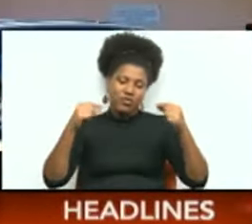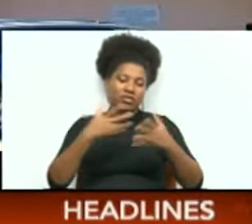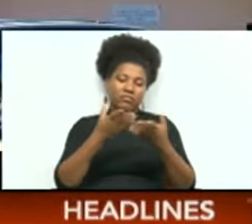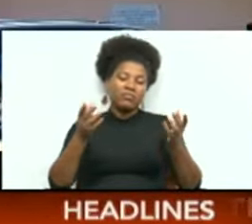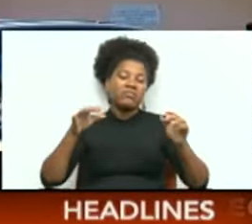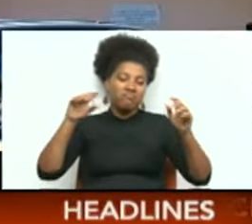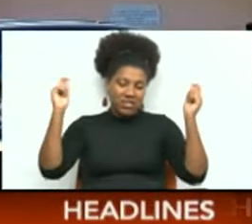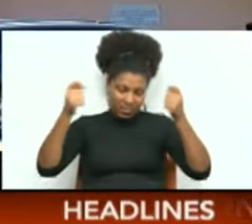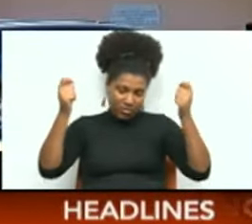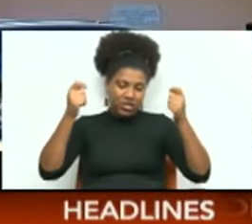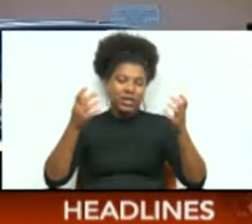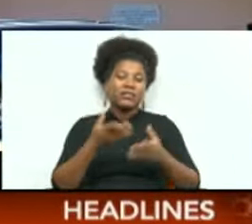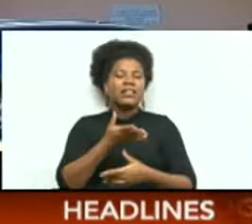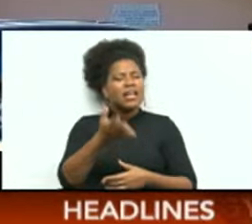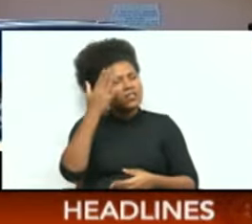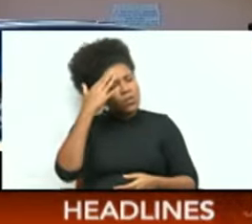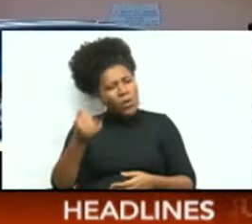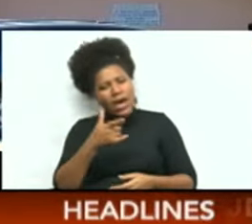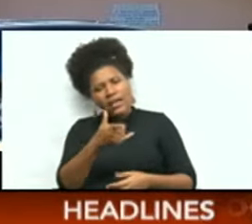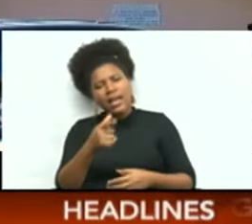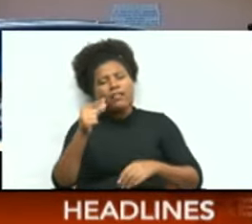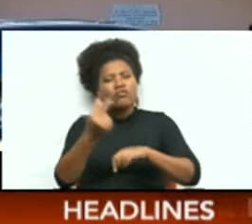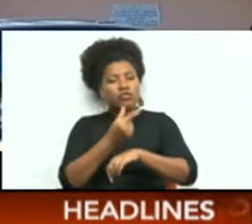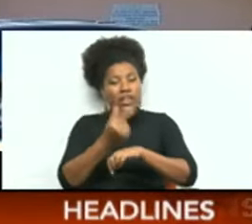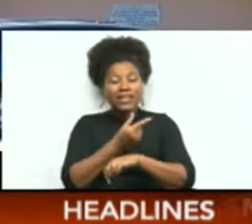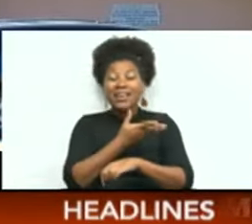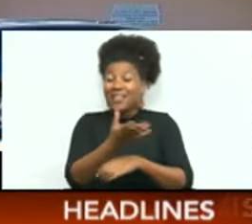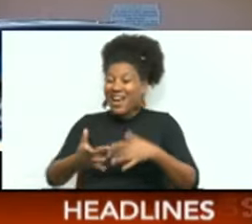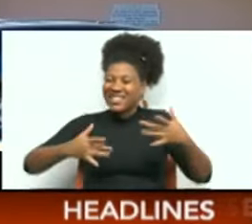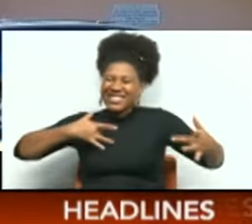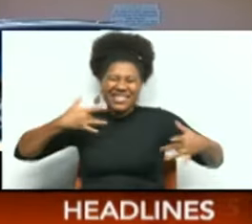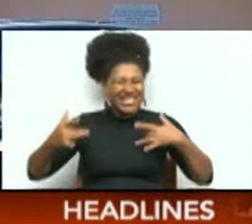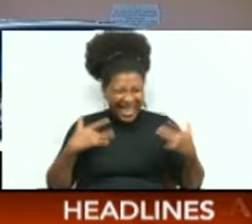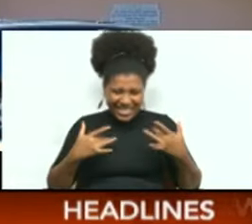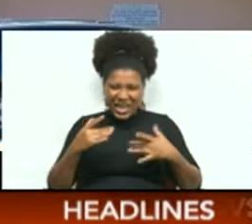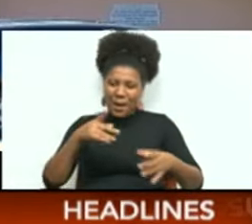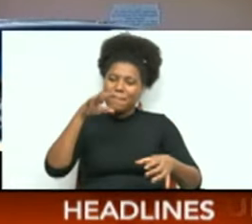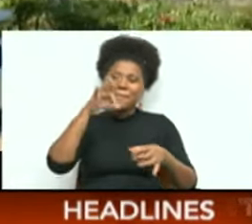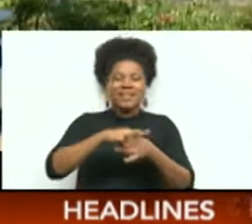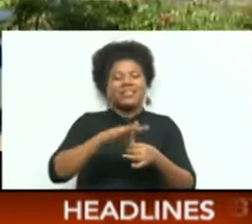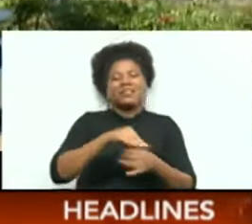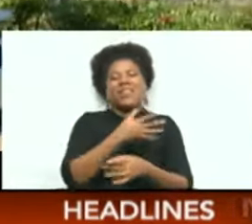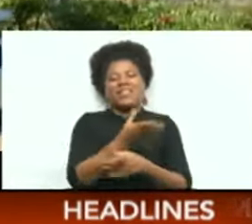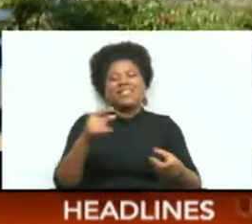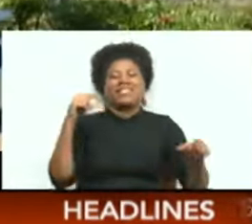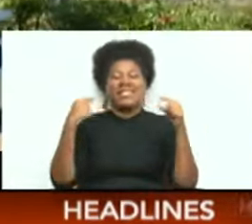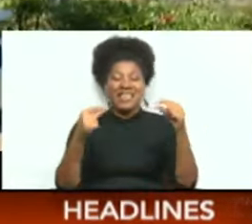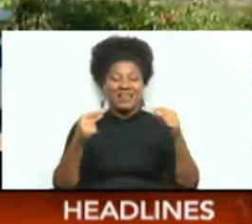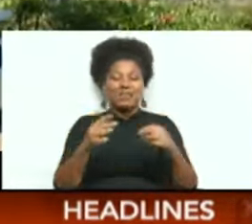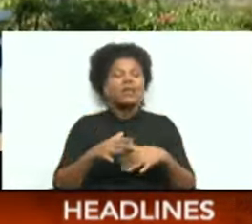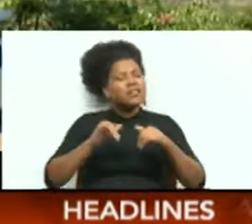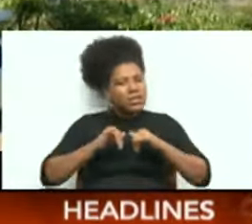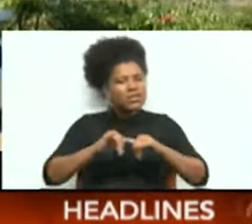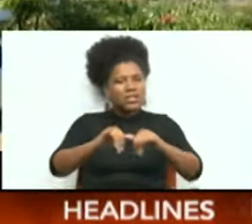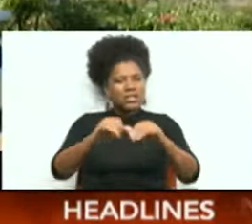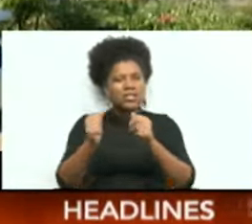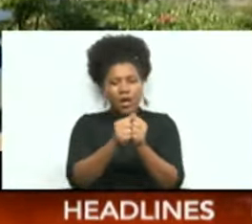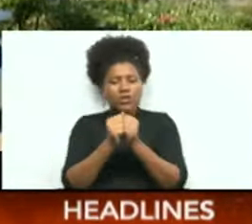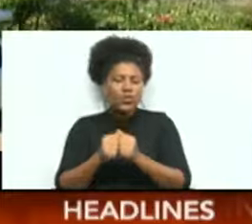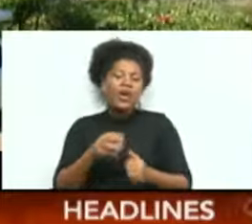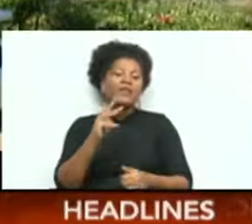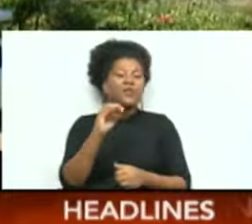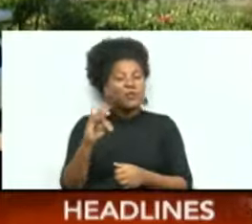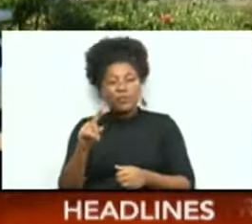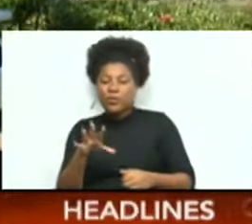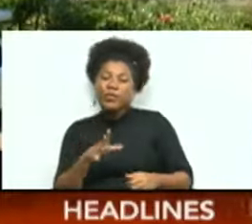more reason why we understand that Grenadians are excited to take part in these games. It's consistent with the sort of mood. As you know, Grenada